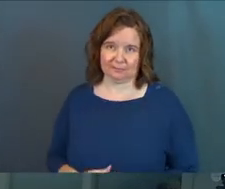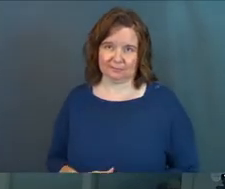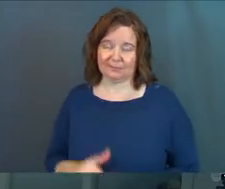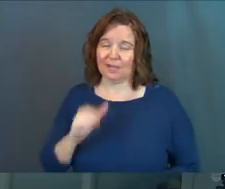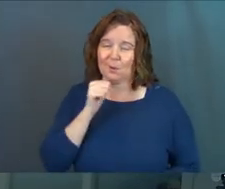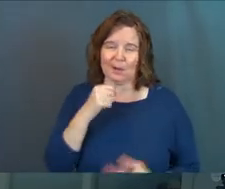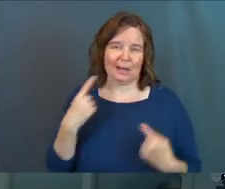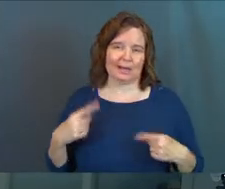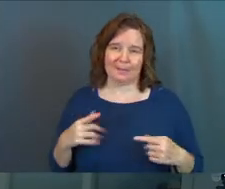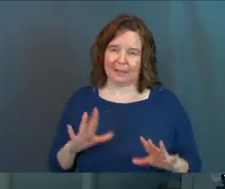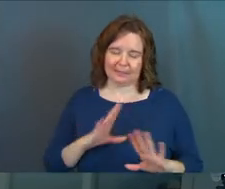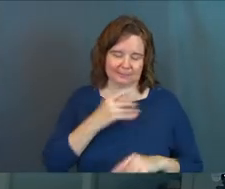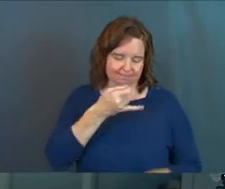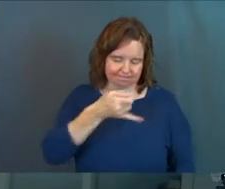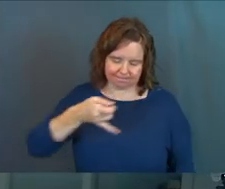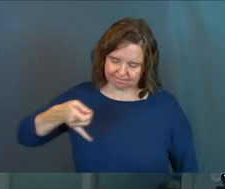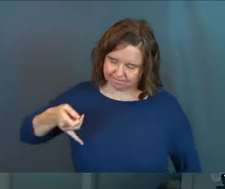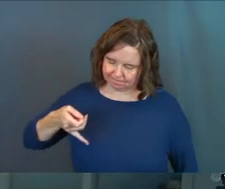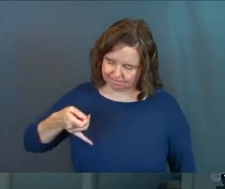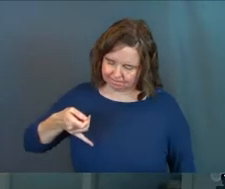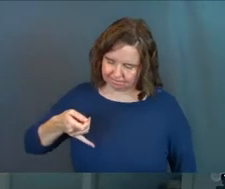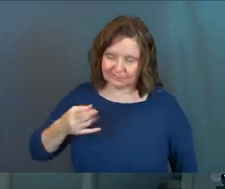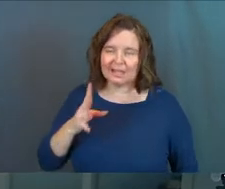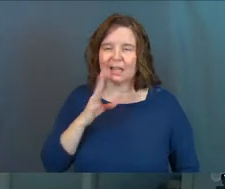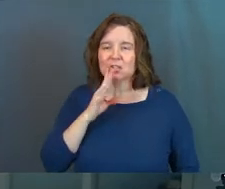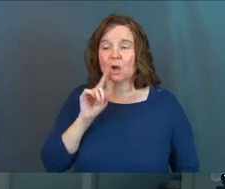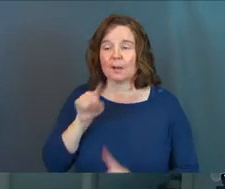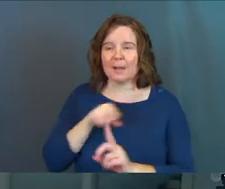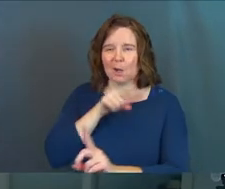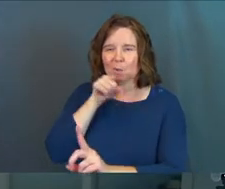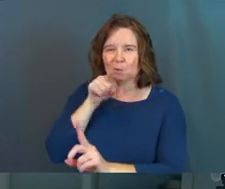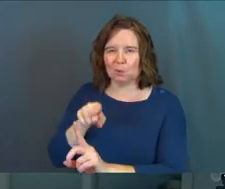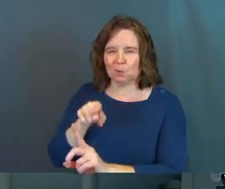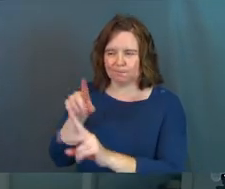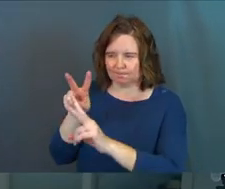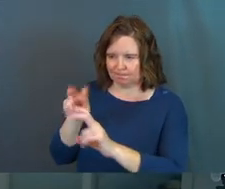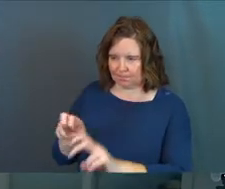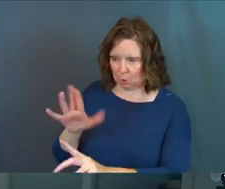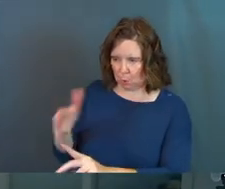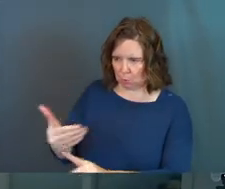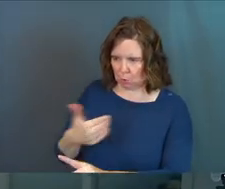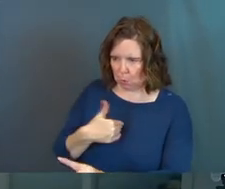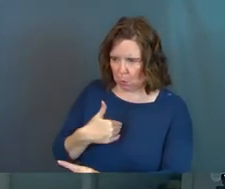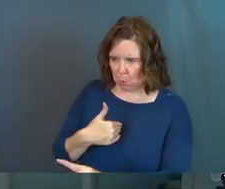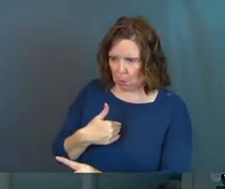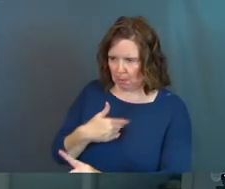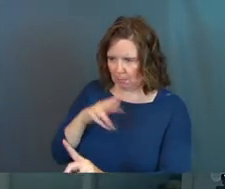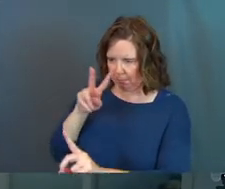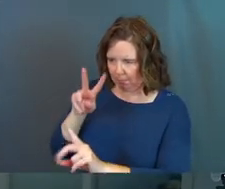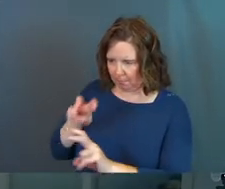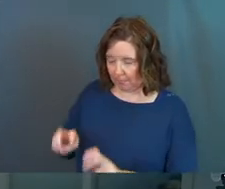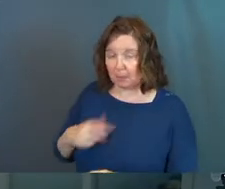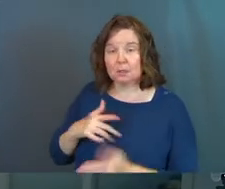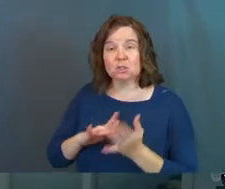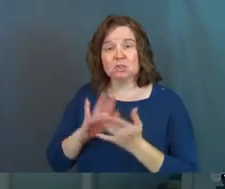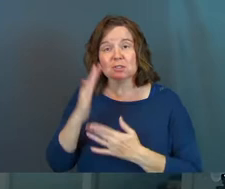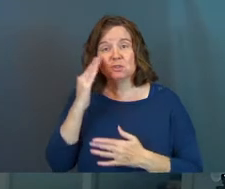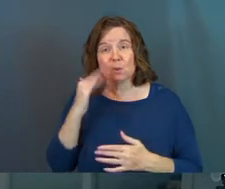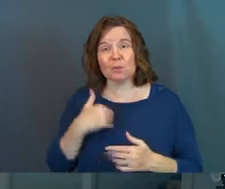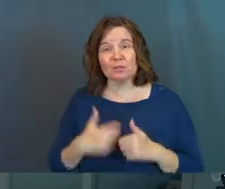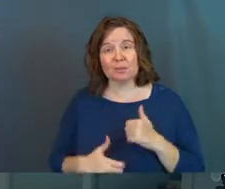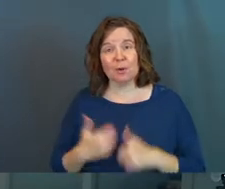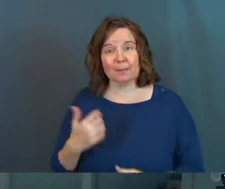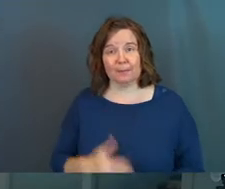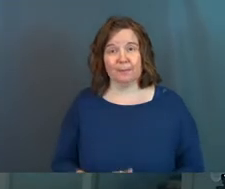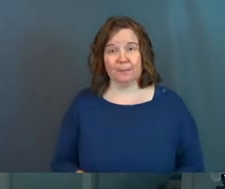Now, we're not going to debate this. Like, let's talk about you and let's talk about your soul. Because Jesus knows there's a